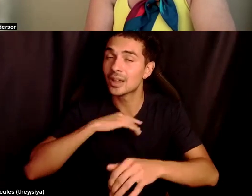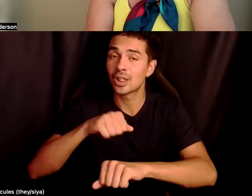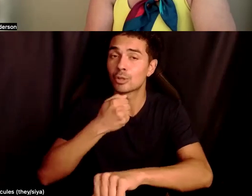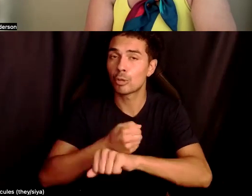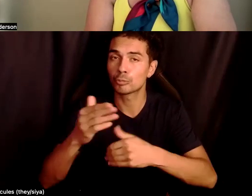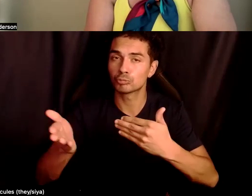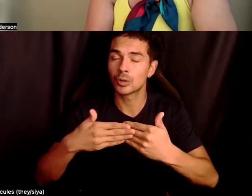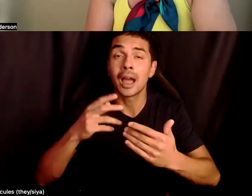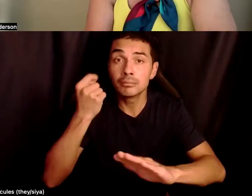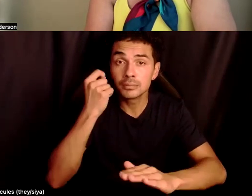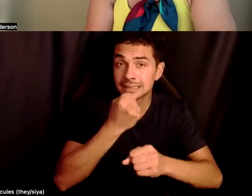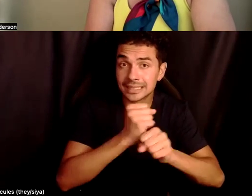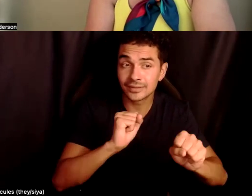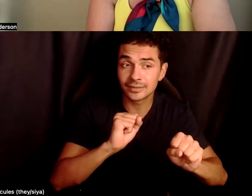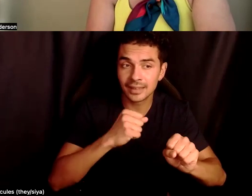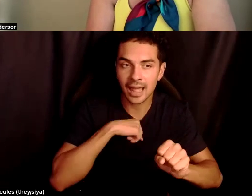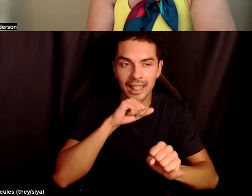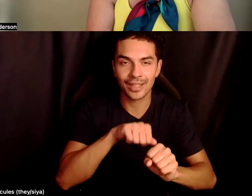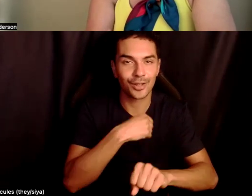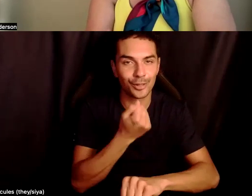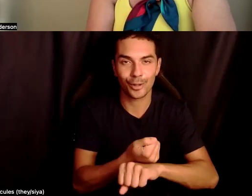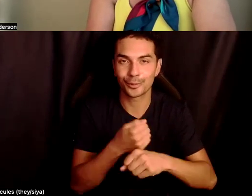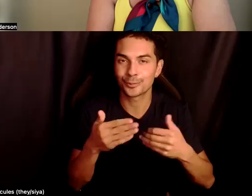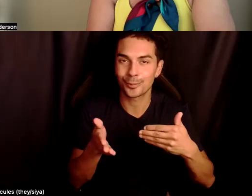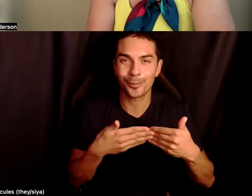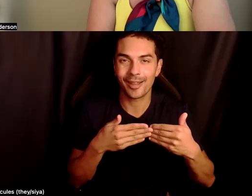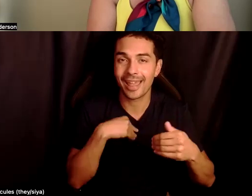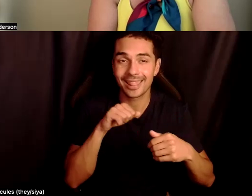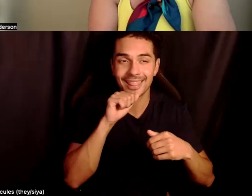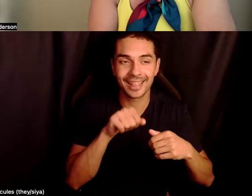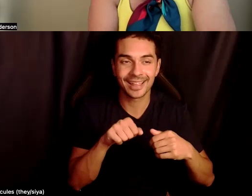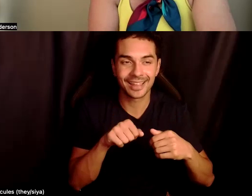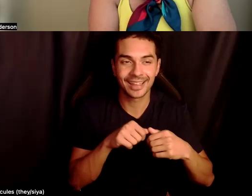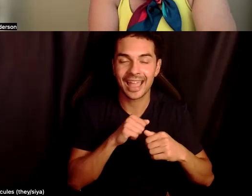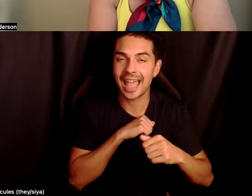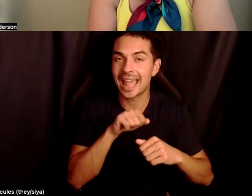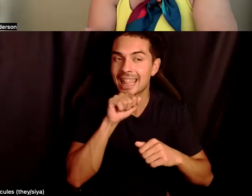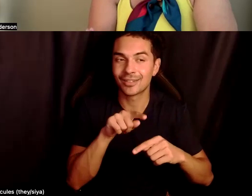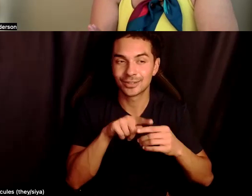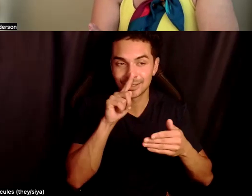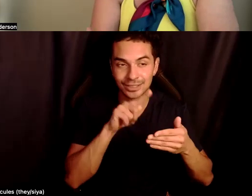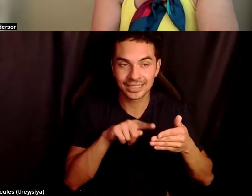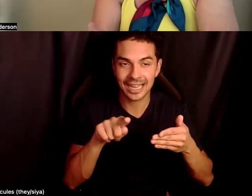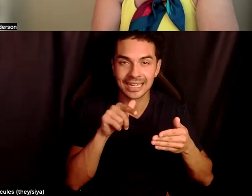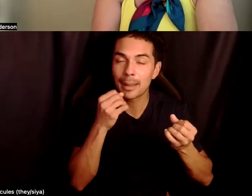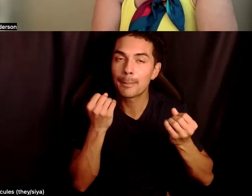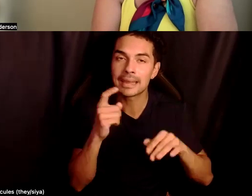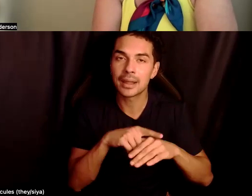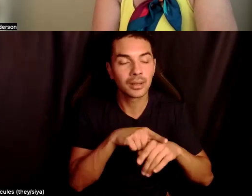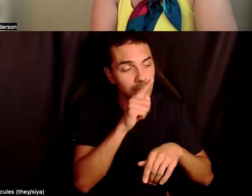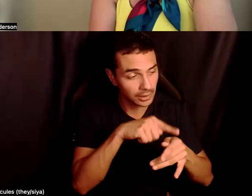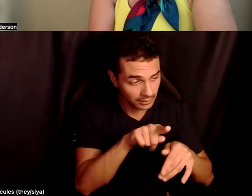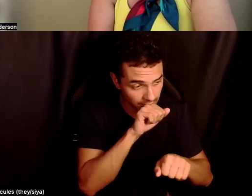reasons? I love a locked door, right? I, I am one of those people who loves to check them not too many times a day, just